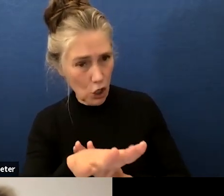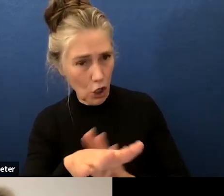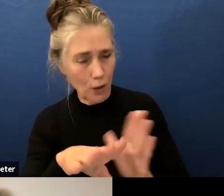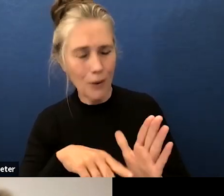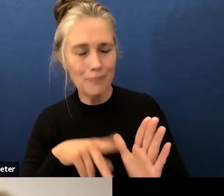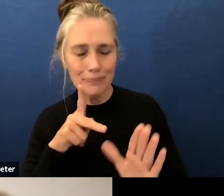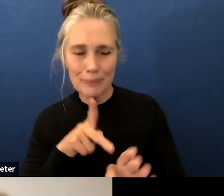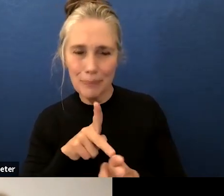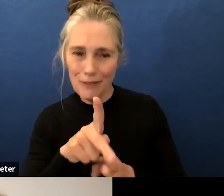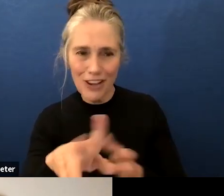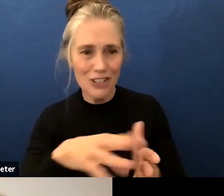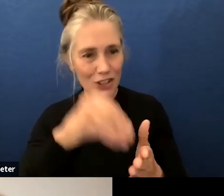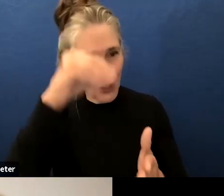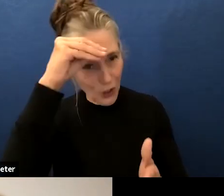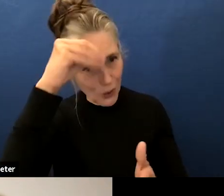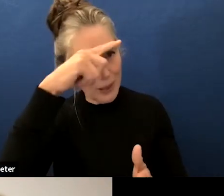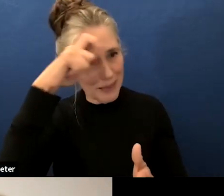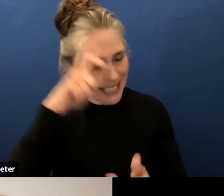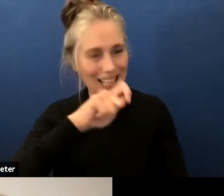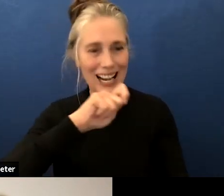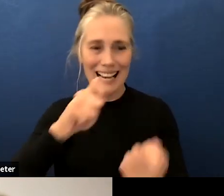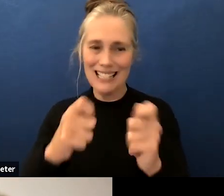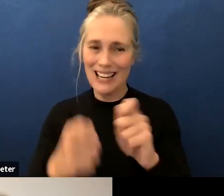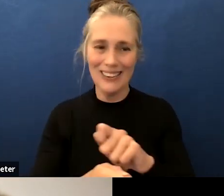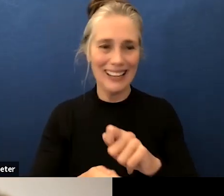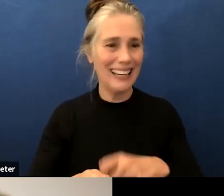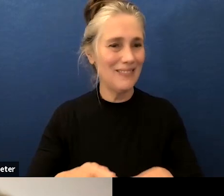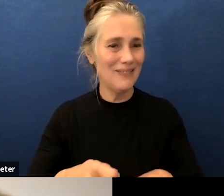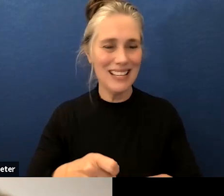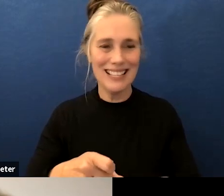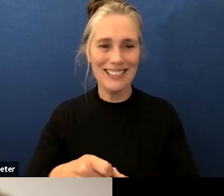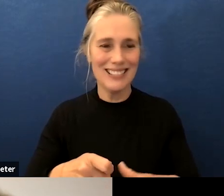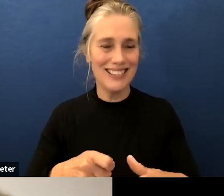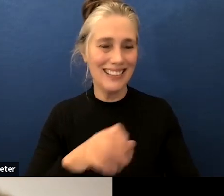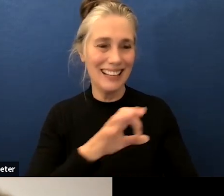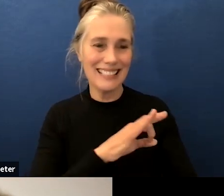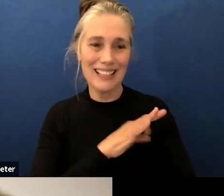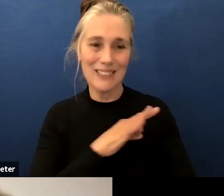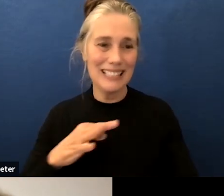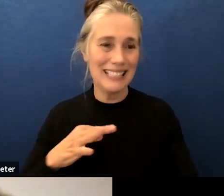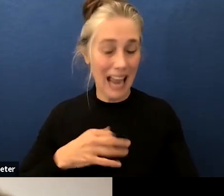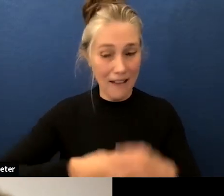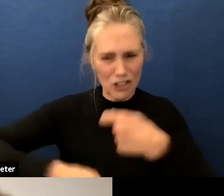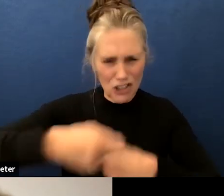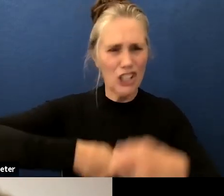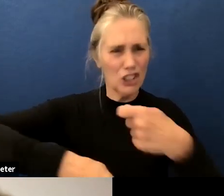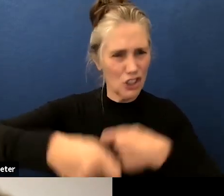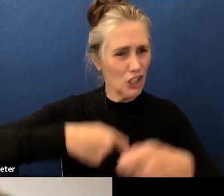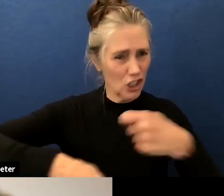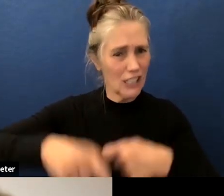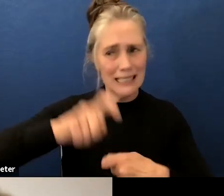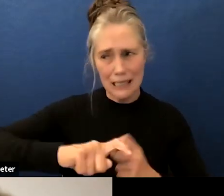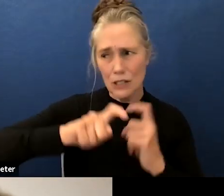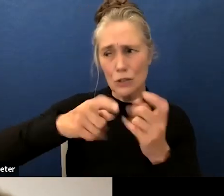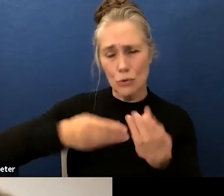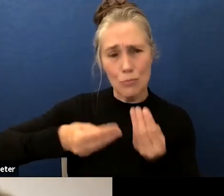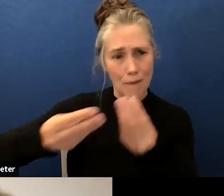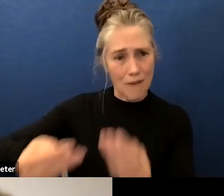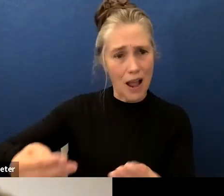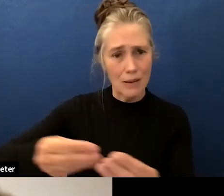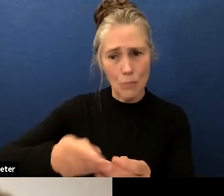this and start using it that way and we again we have five years in the process so thank you yeah